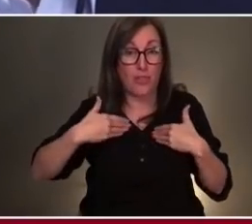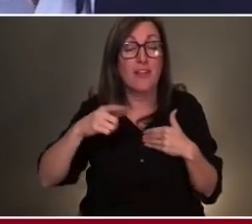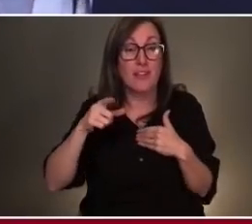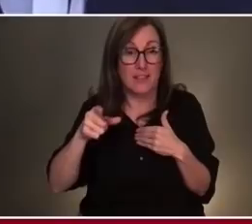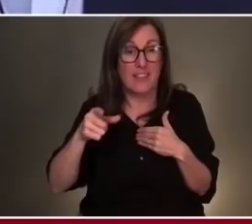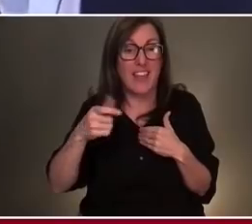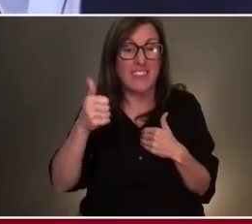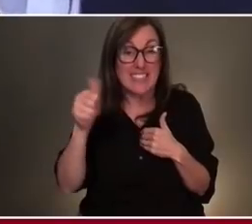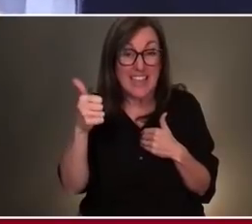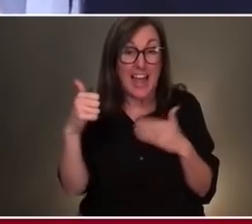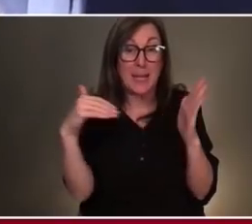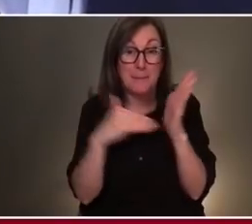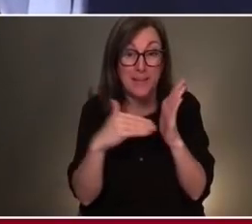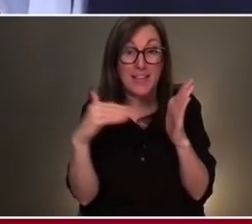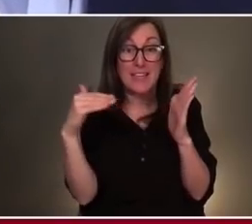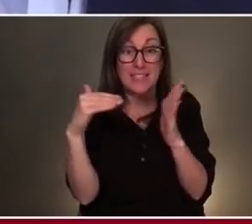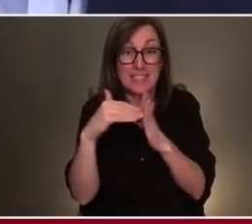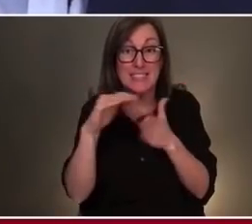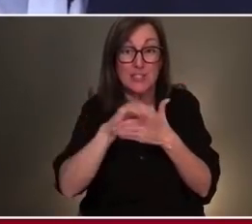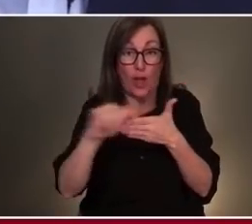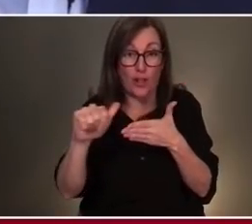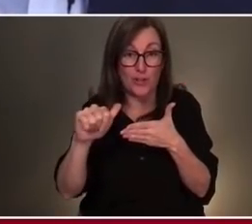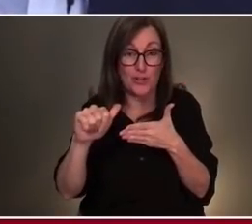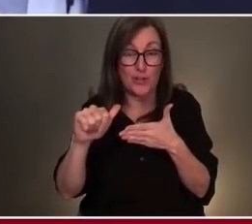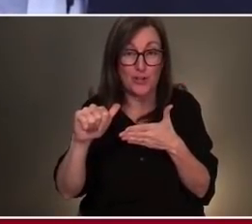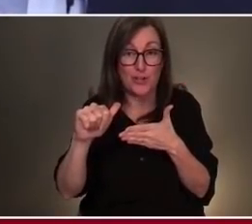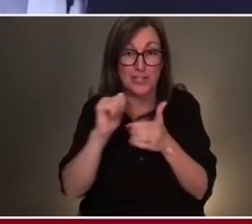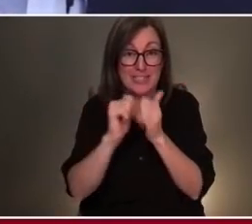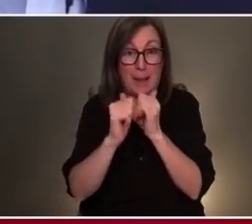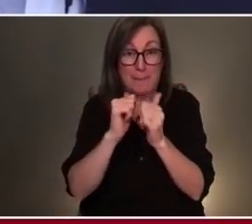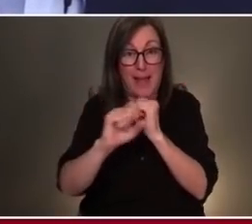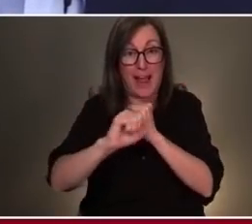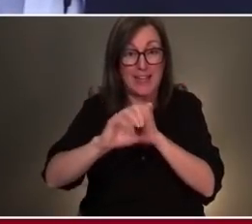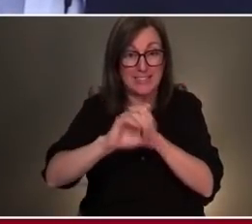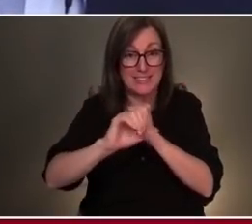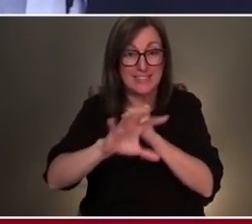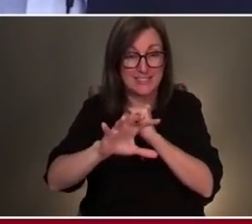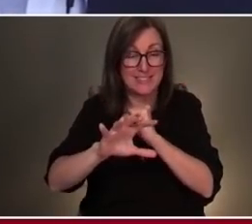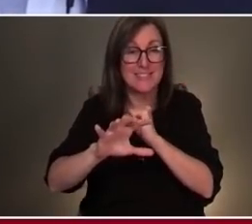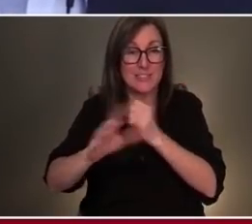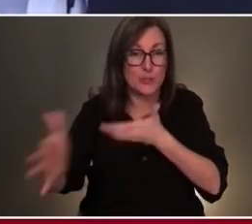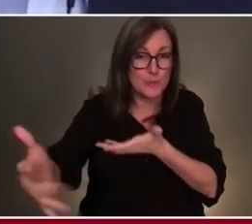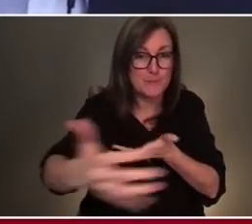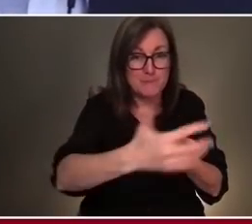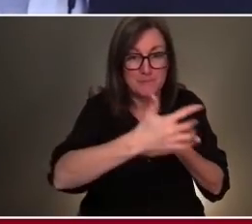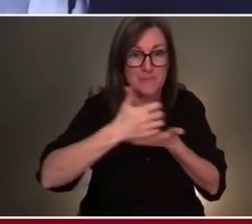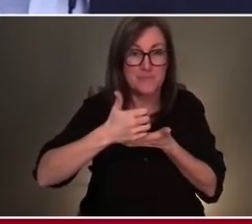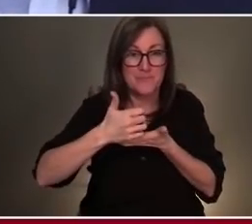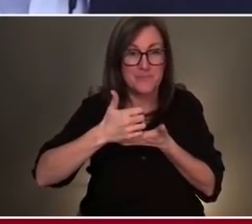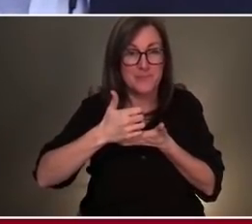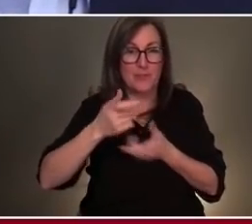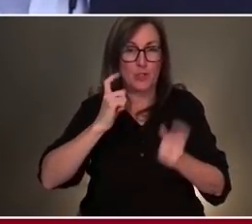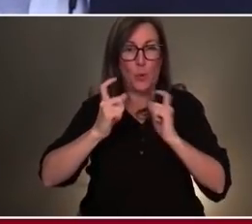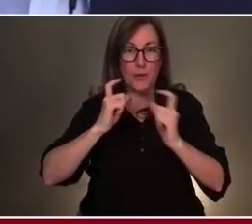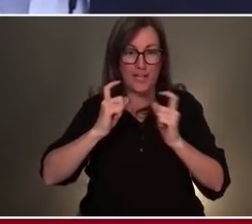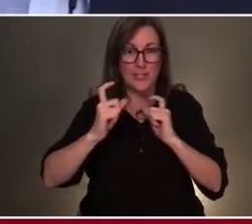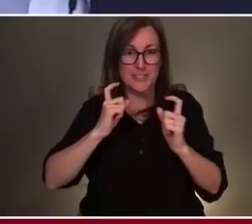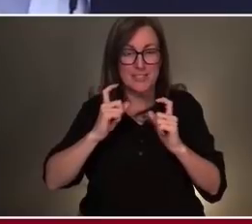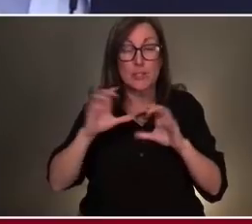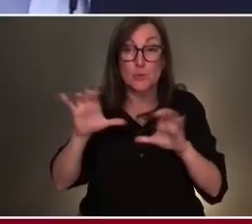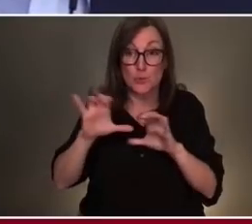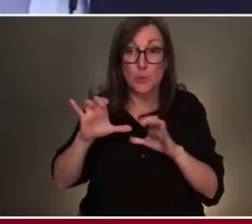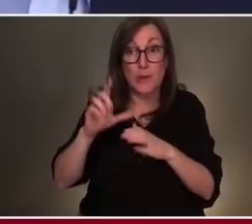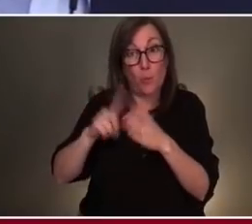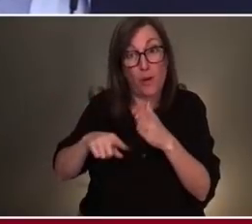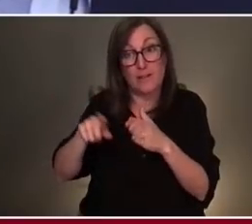a $10 million fundraising campaign to set a sustainable course for doing exactly what you just described.